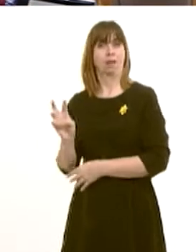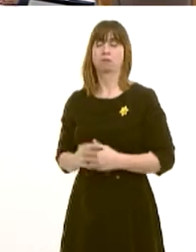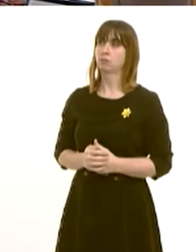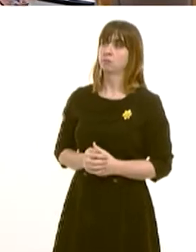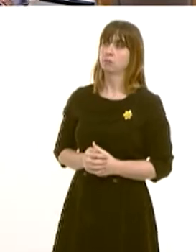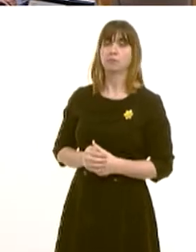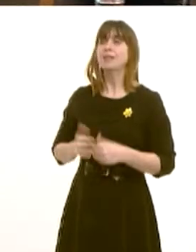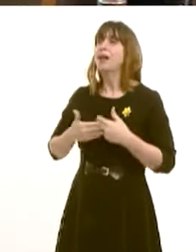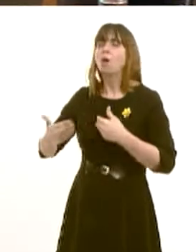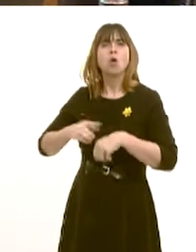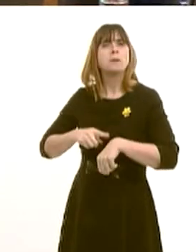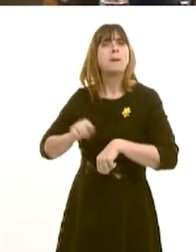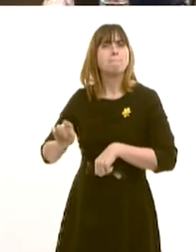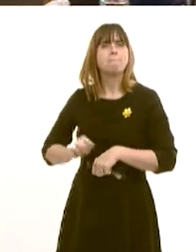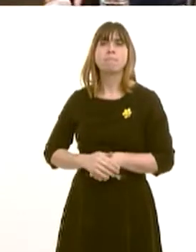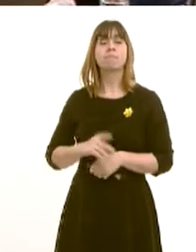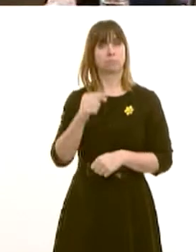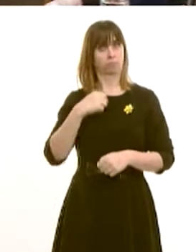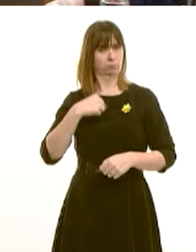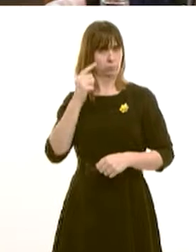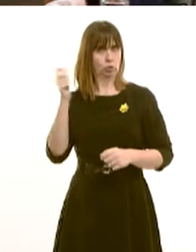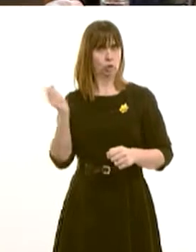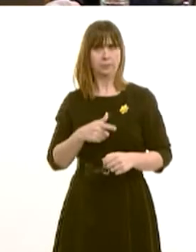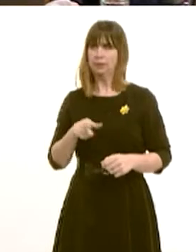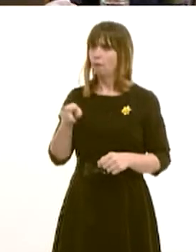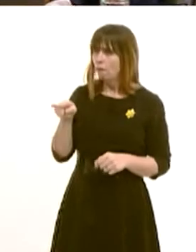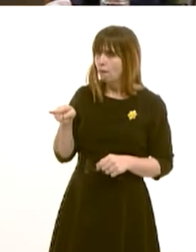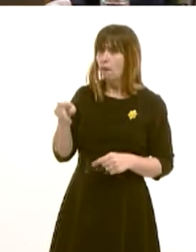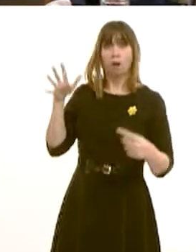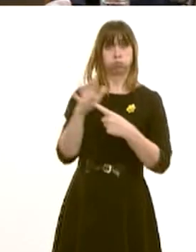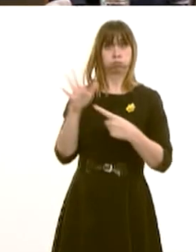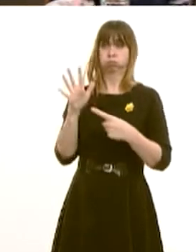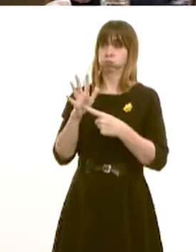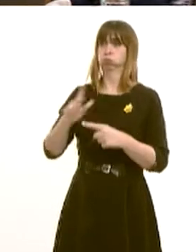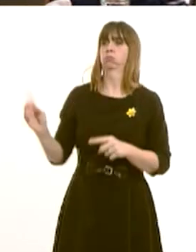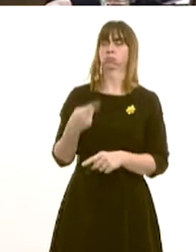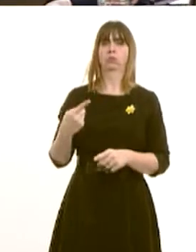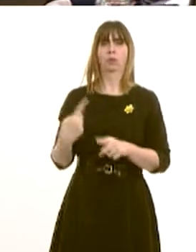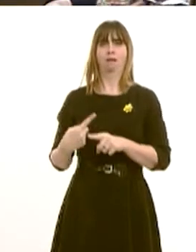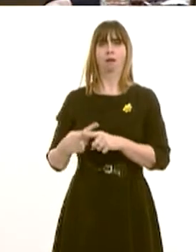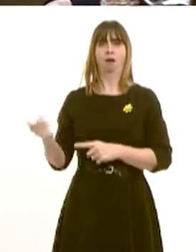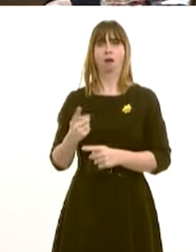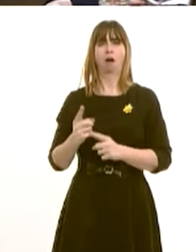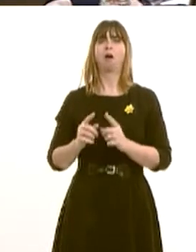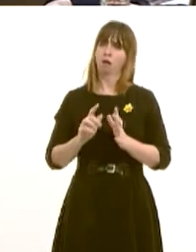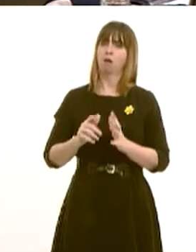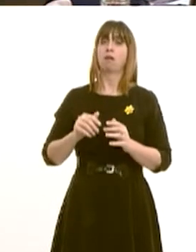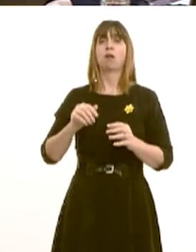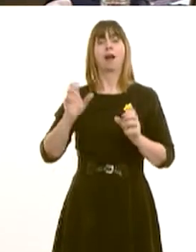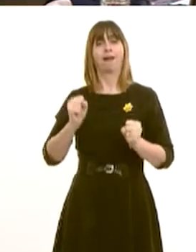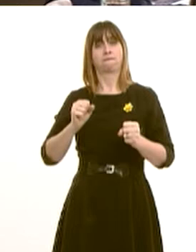all patients to be seen in order of clinical priority and within Welsh Government waiting time targets.